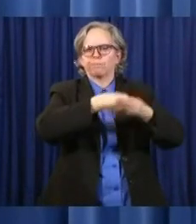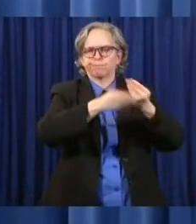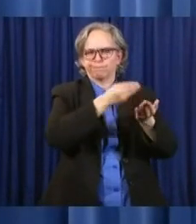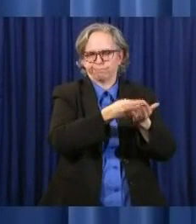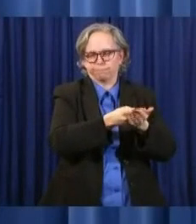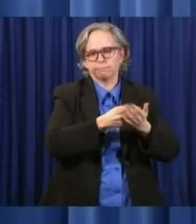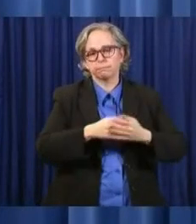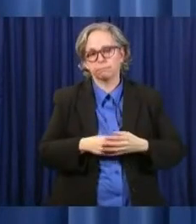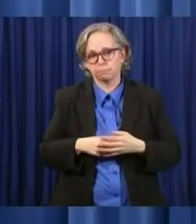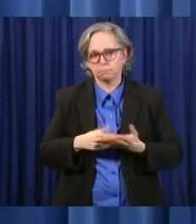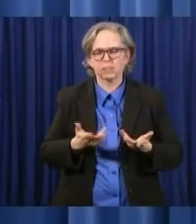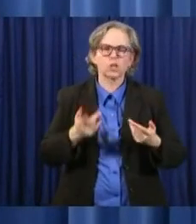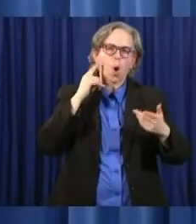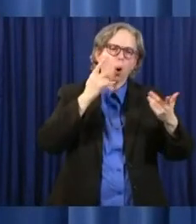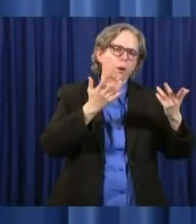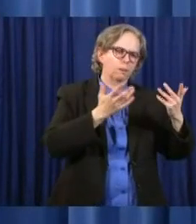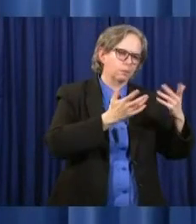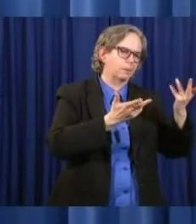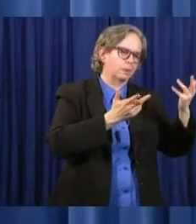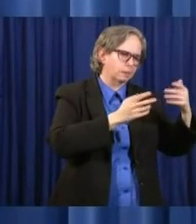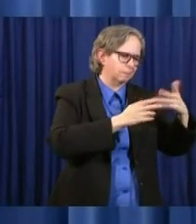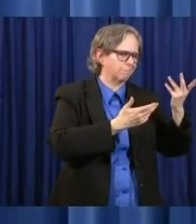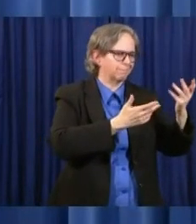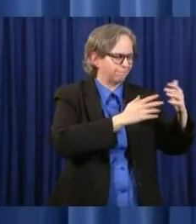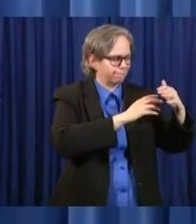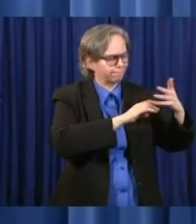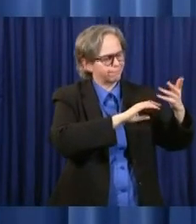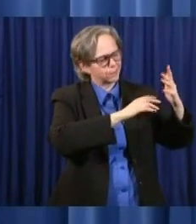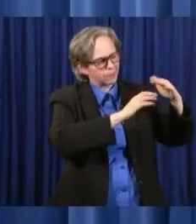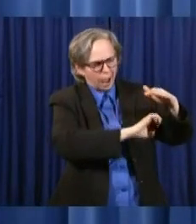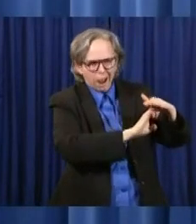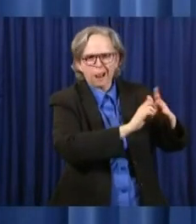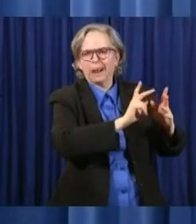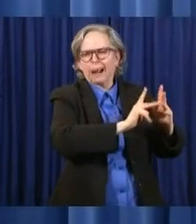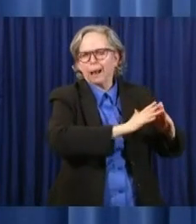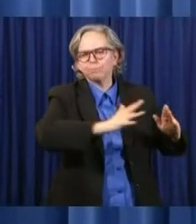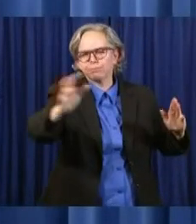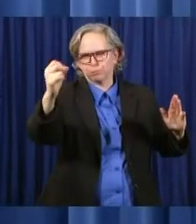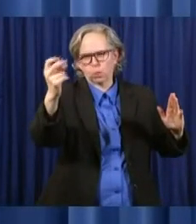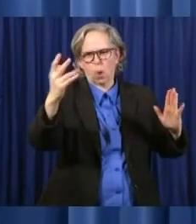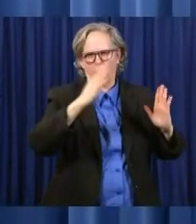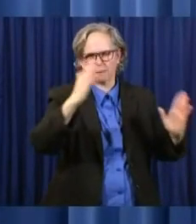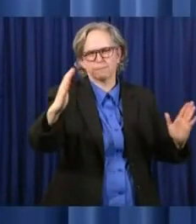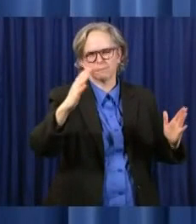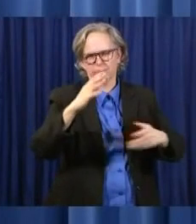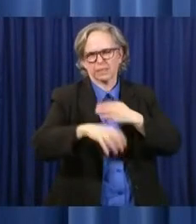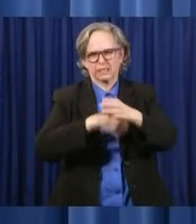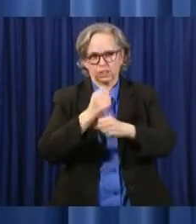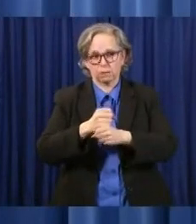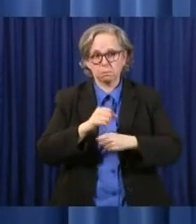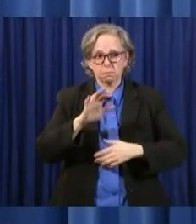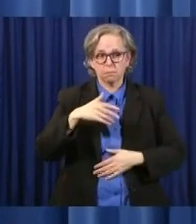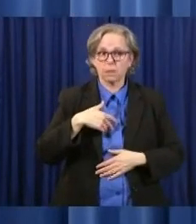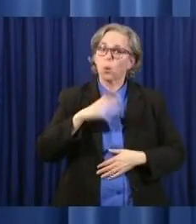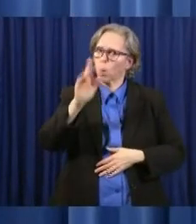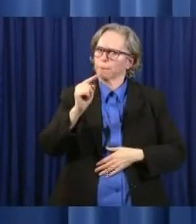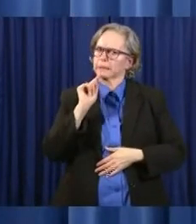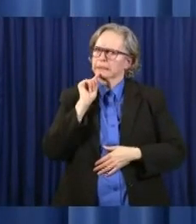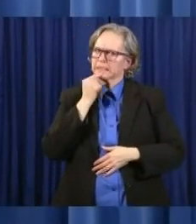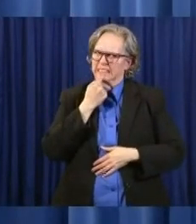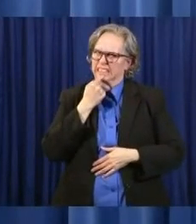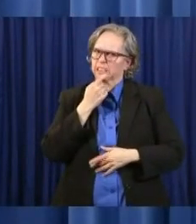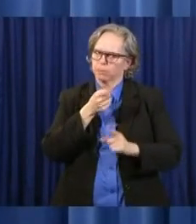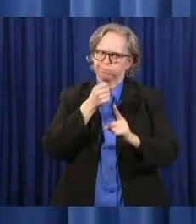over this past year. So it certainly will be significant in the next two months in the